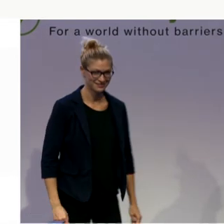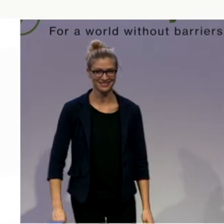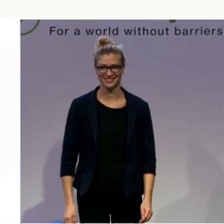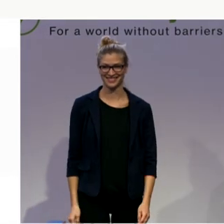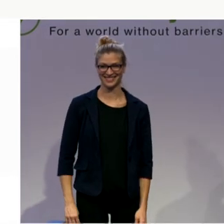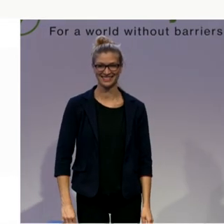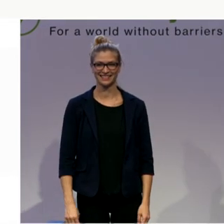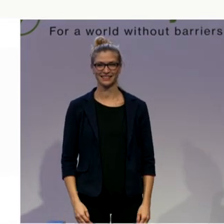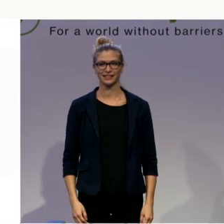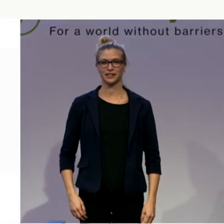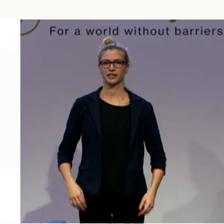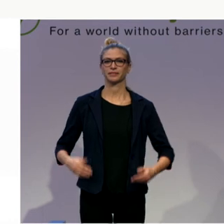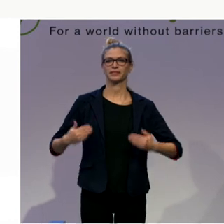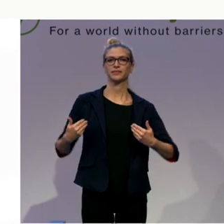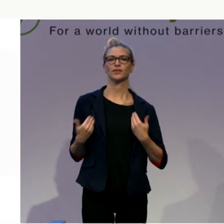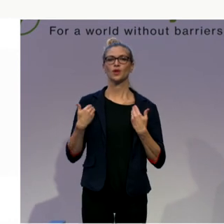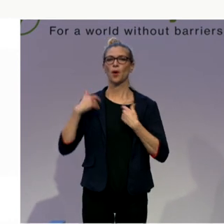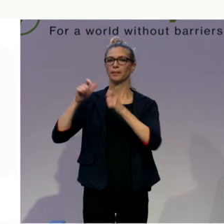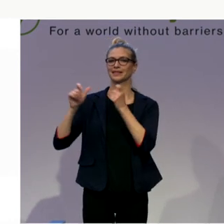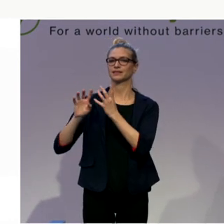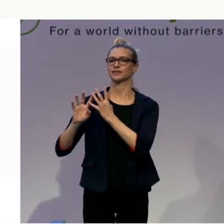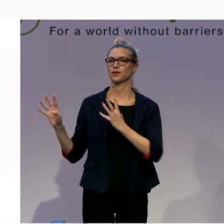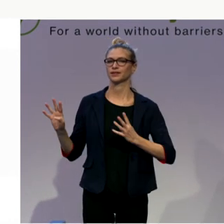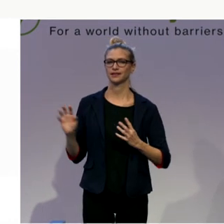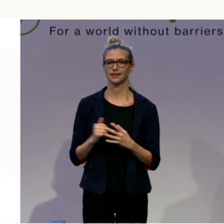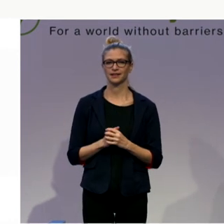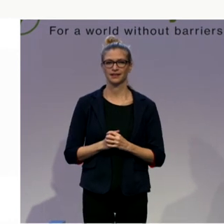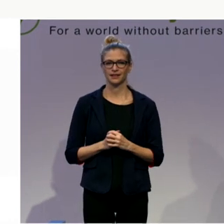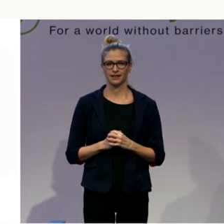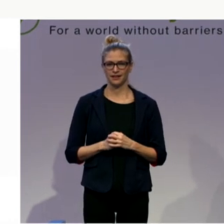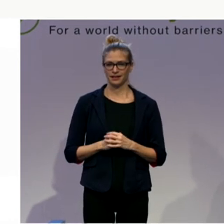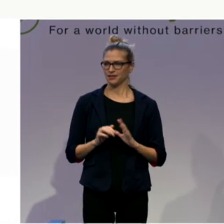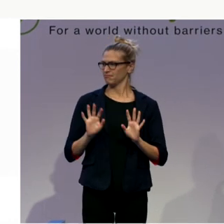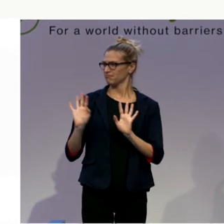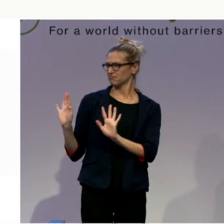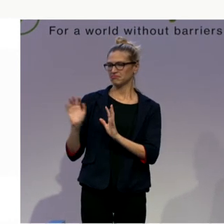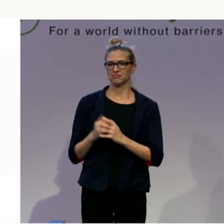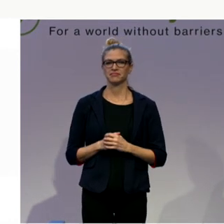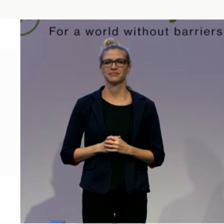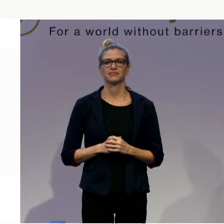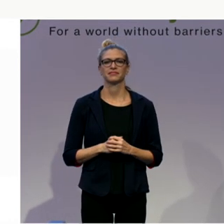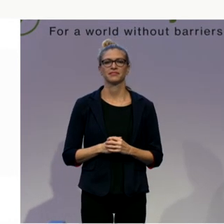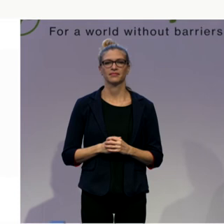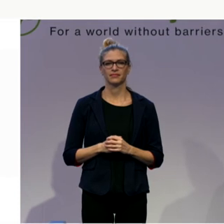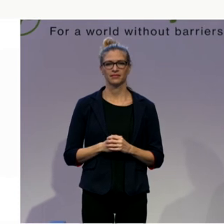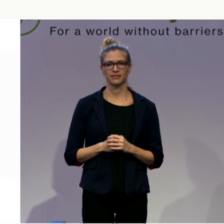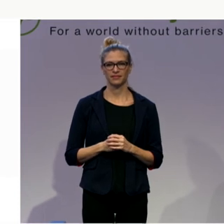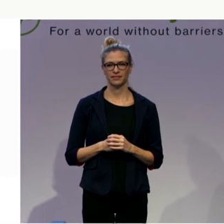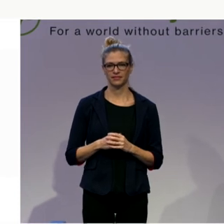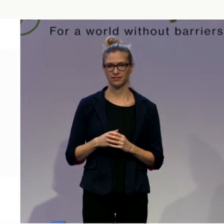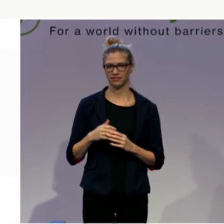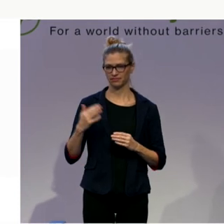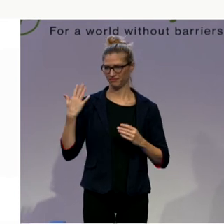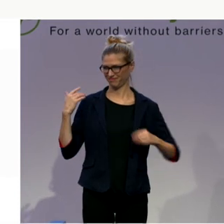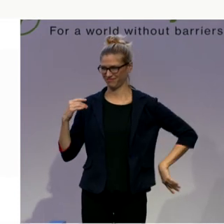All young people, they have on their backs some labels. And we